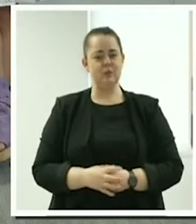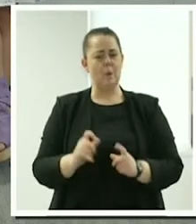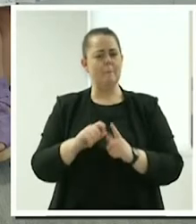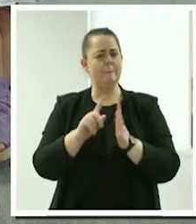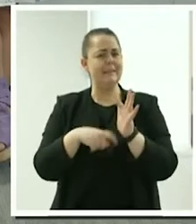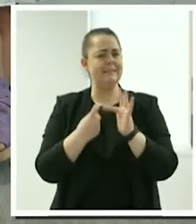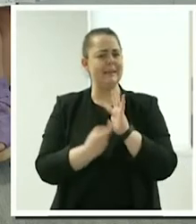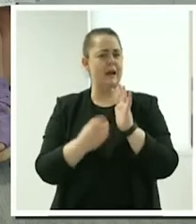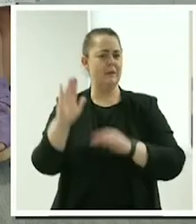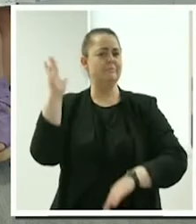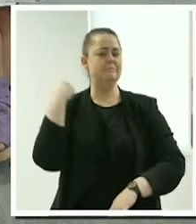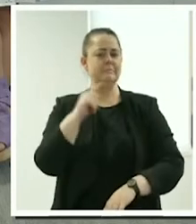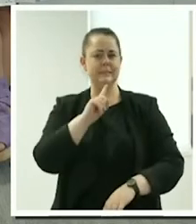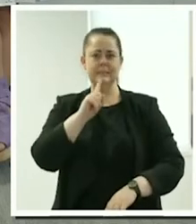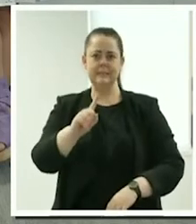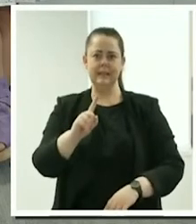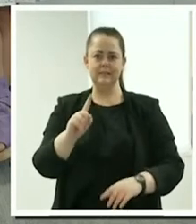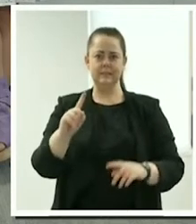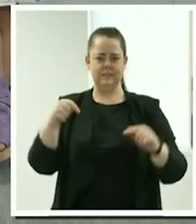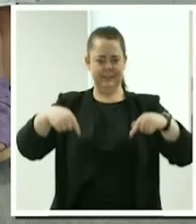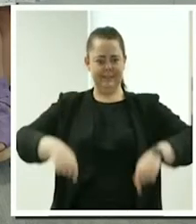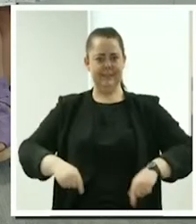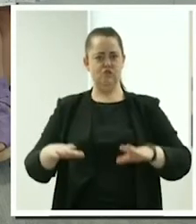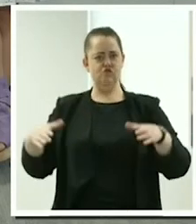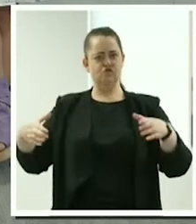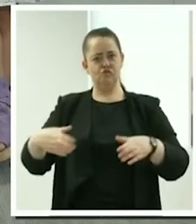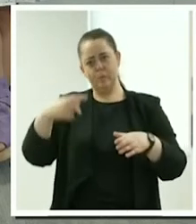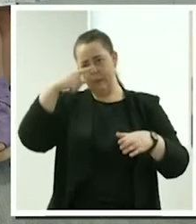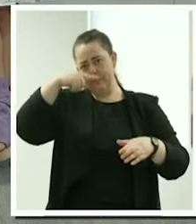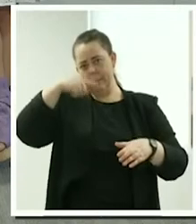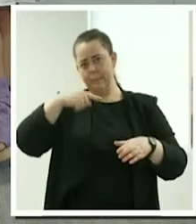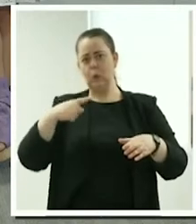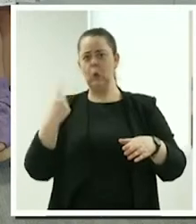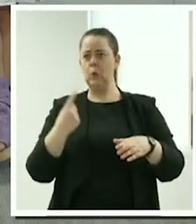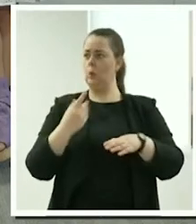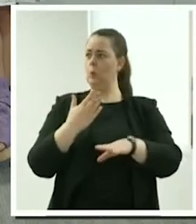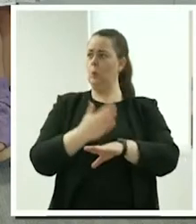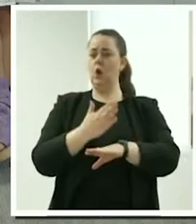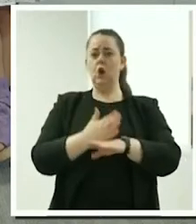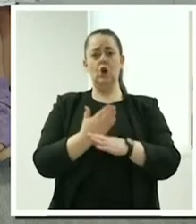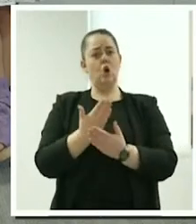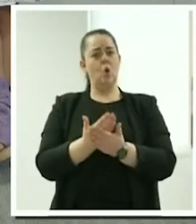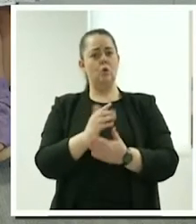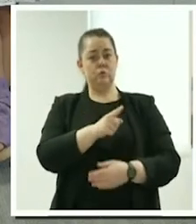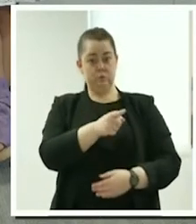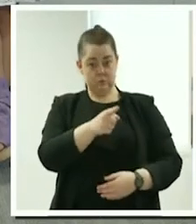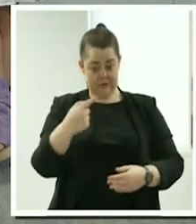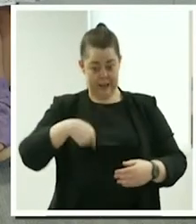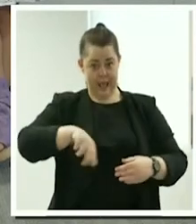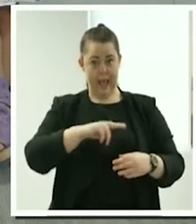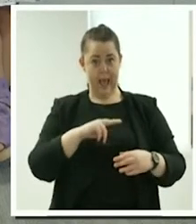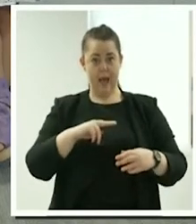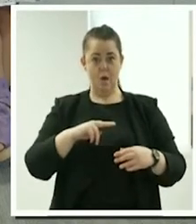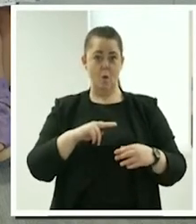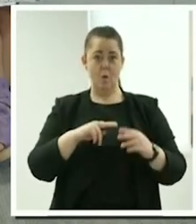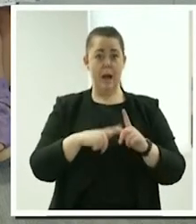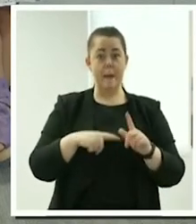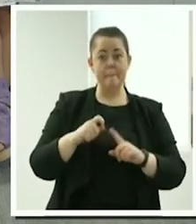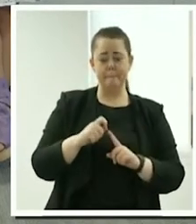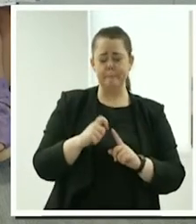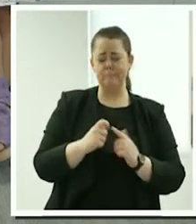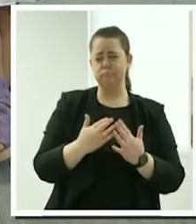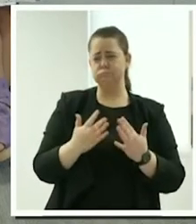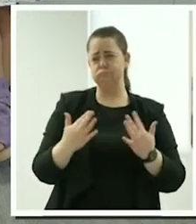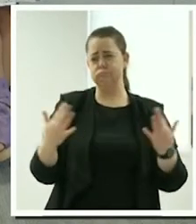before that we have a really diverse group of people who are operating on the Mabel platform. In fact, 26%